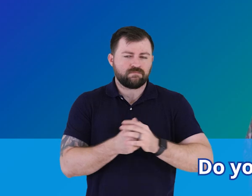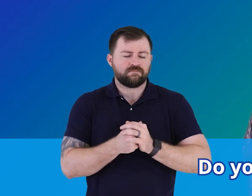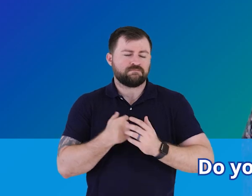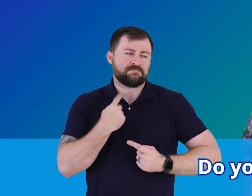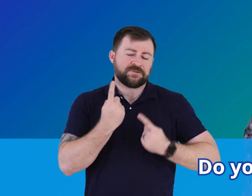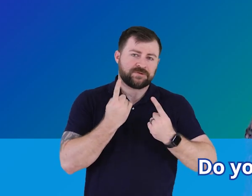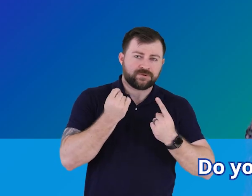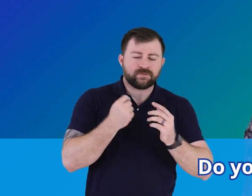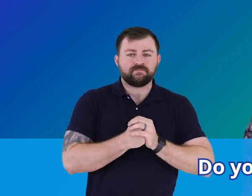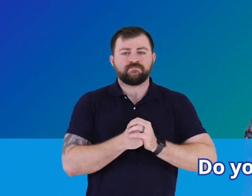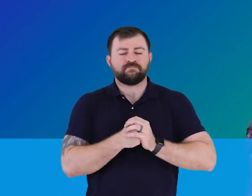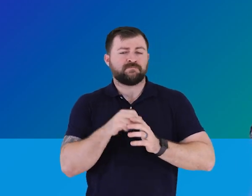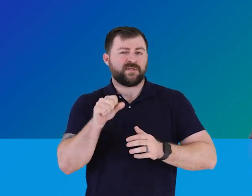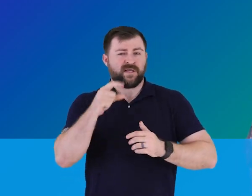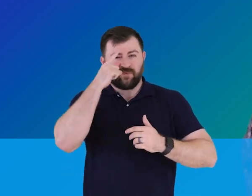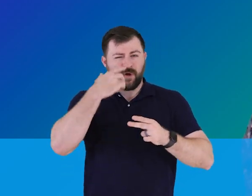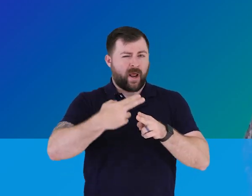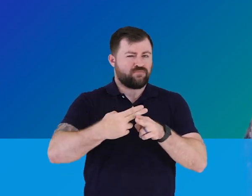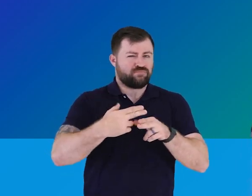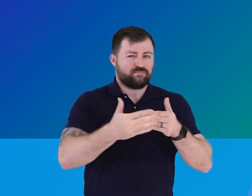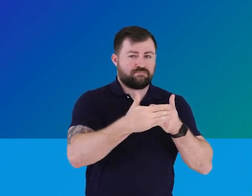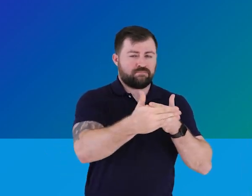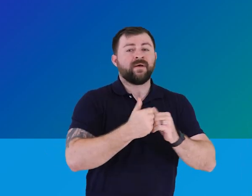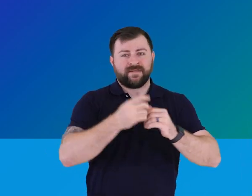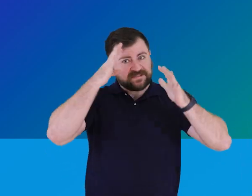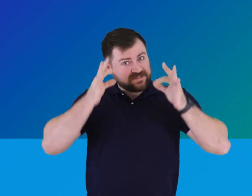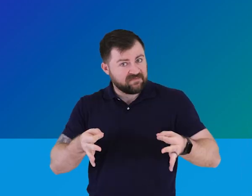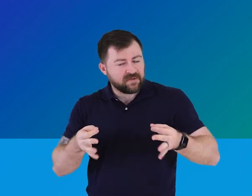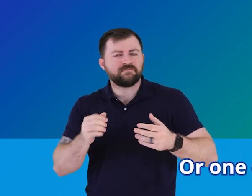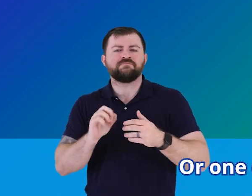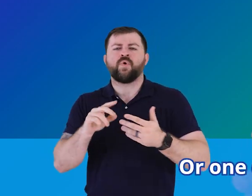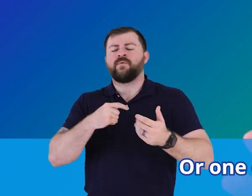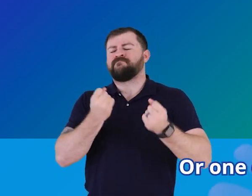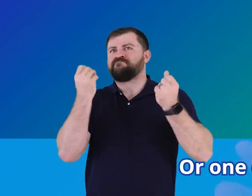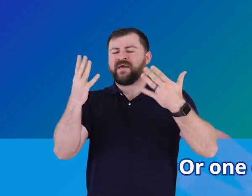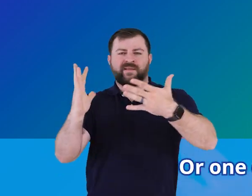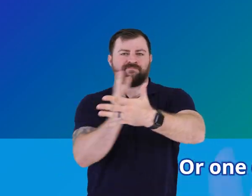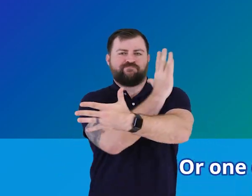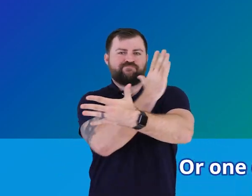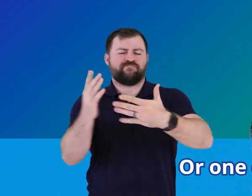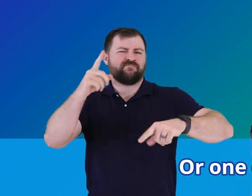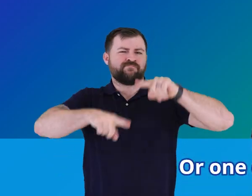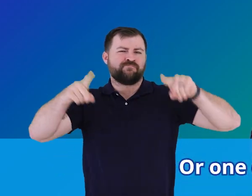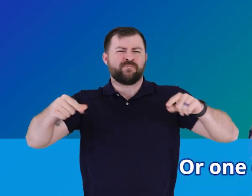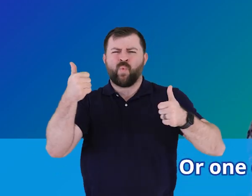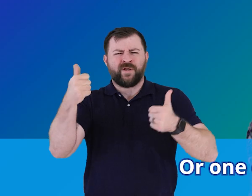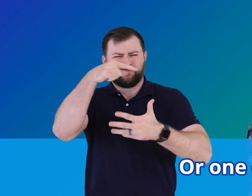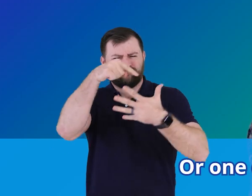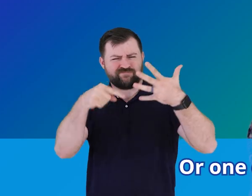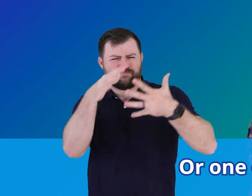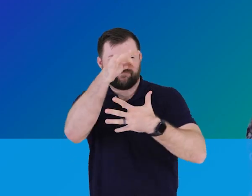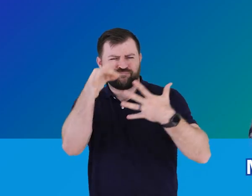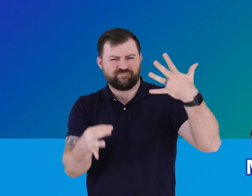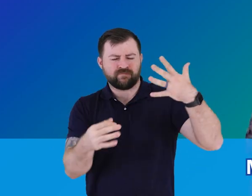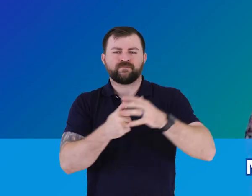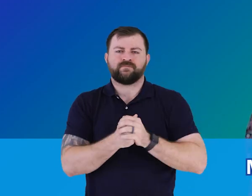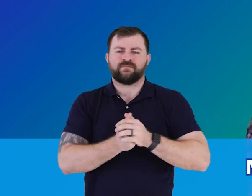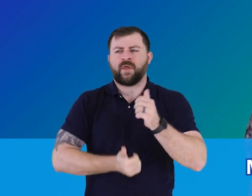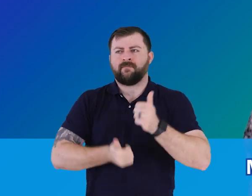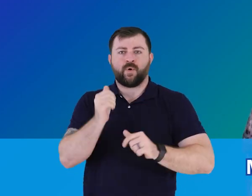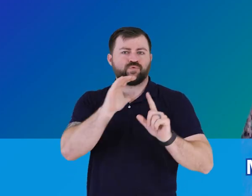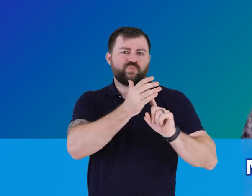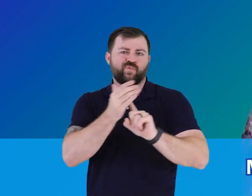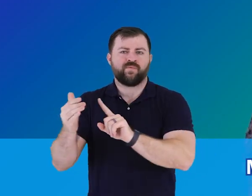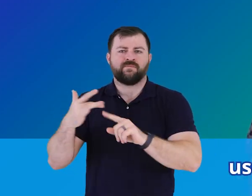Or consider it? Yes for now? Definitely? Or one of the many gradations in between? Most